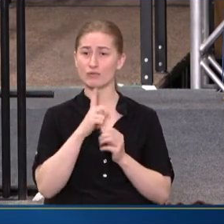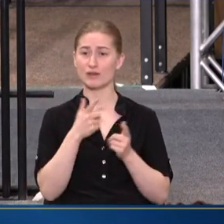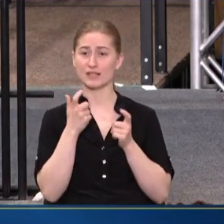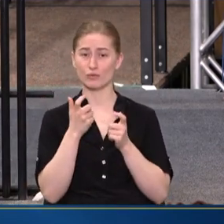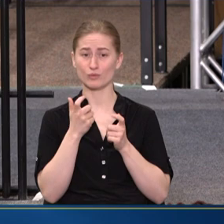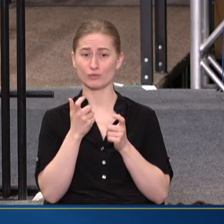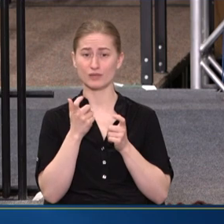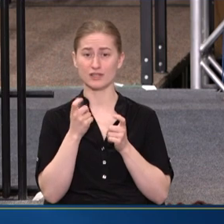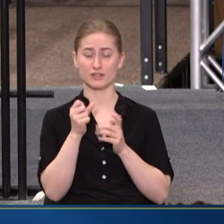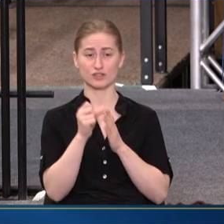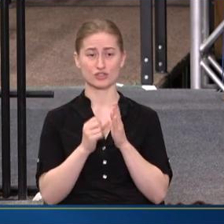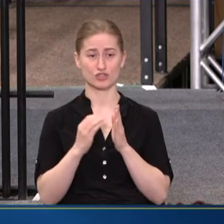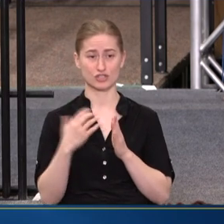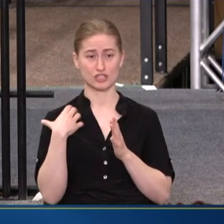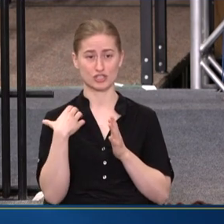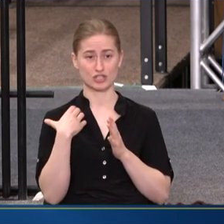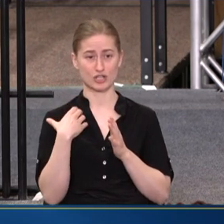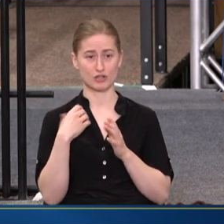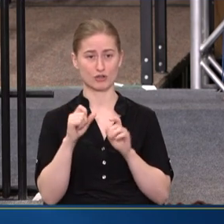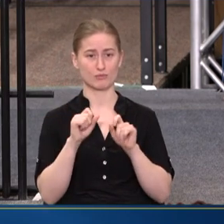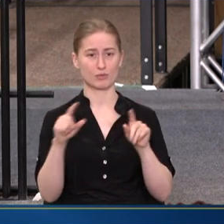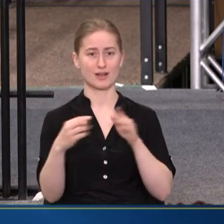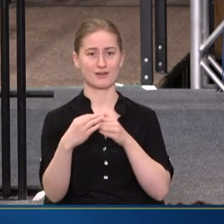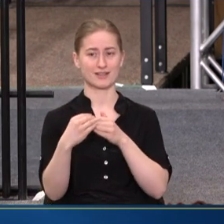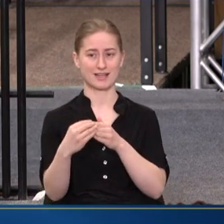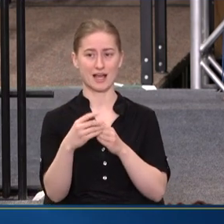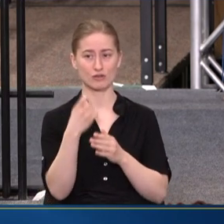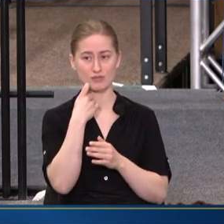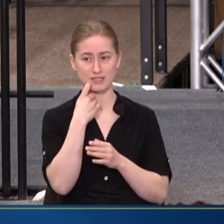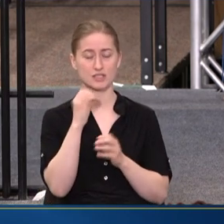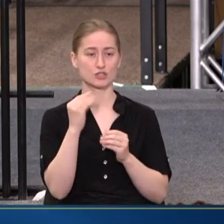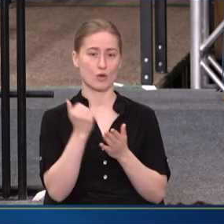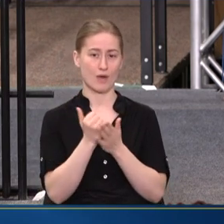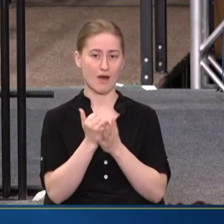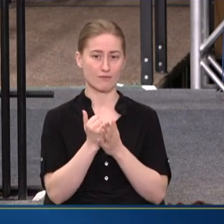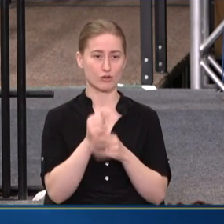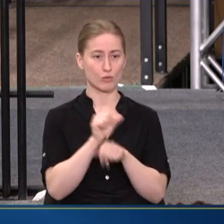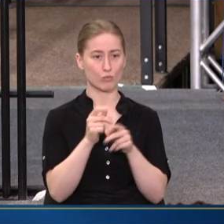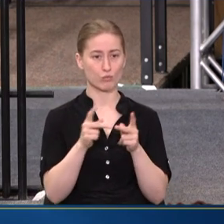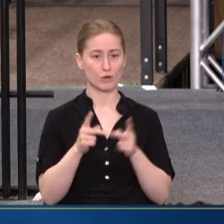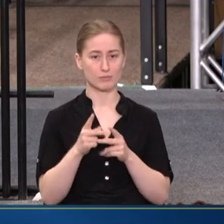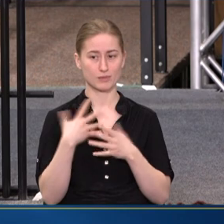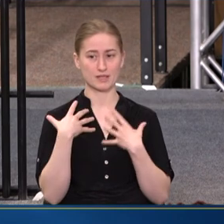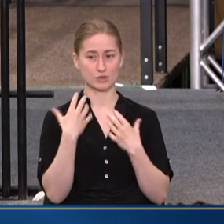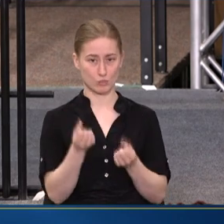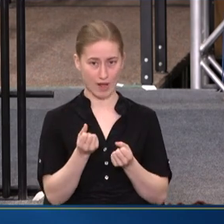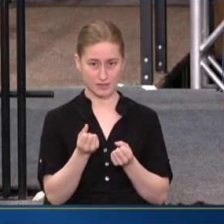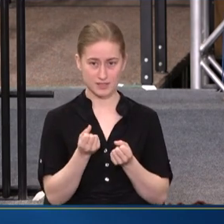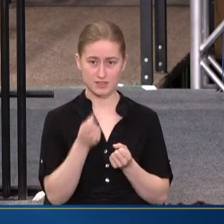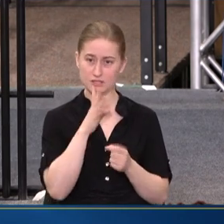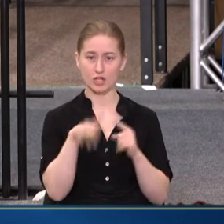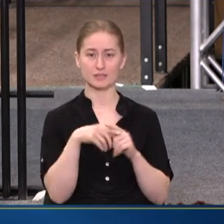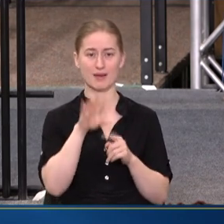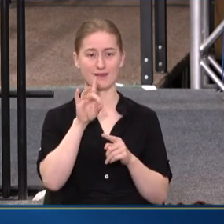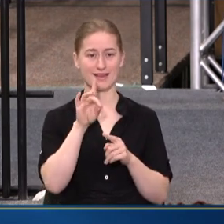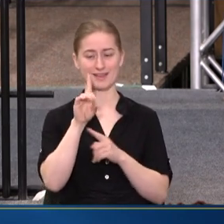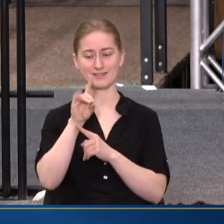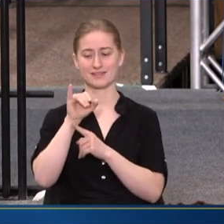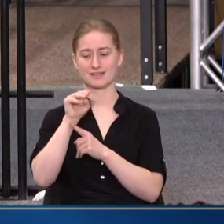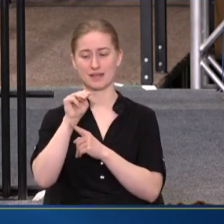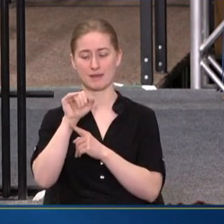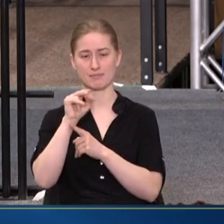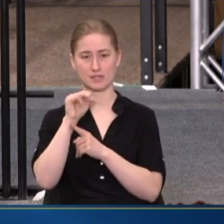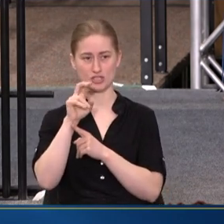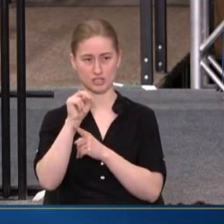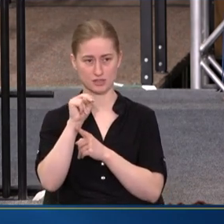THE SURGEON GENERAL PUT OUT A GUIDE RECENTLY THAT IS SO HELPFUL. IT'S THE WORKPLACE WELLNESS GUIDE. AND IT TALKS ABOUT SORT OF EIGHT DIMENSIONS